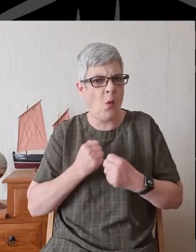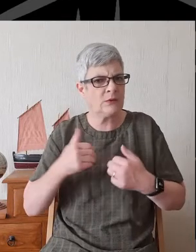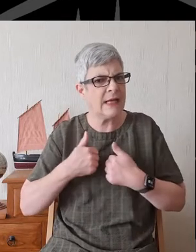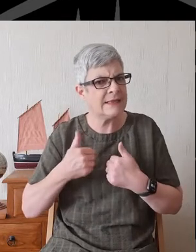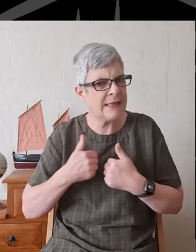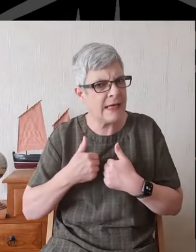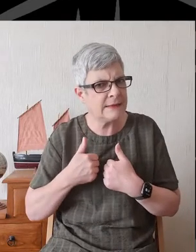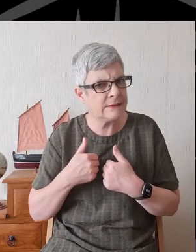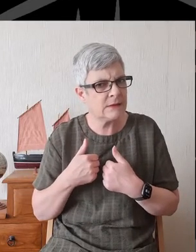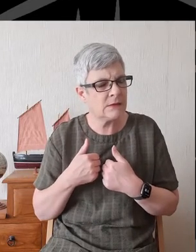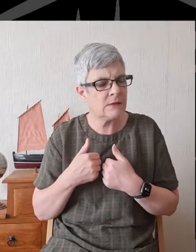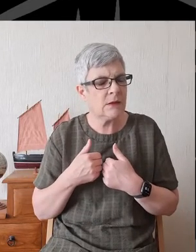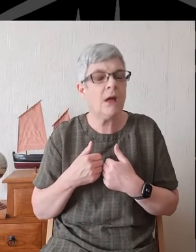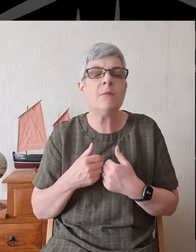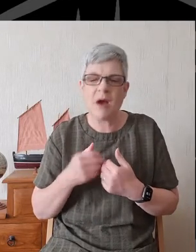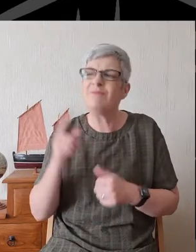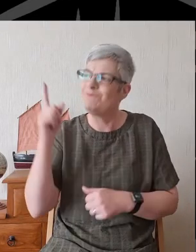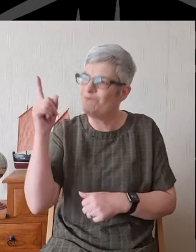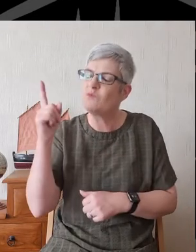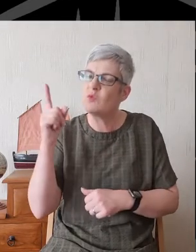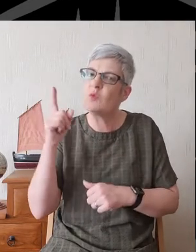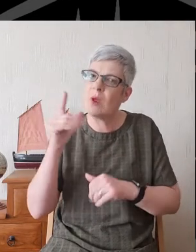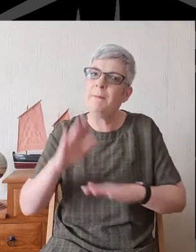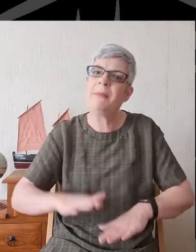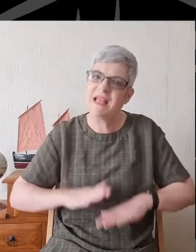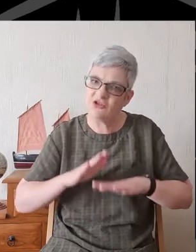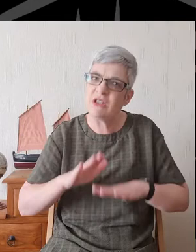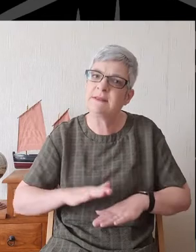But rather, a God who is patient and loving.